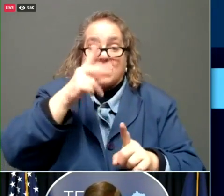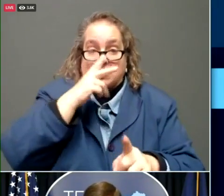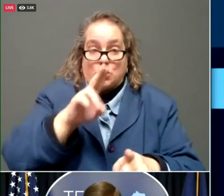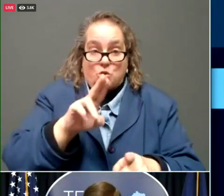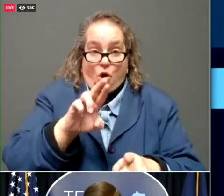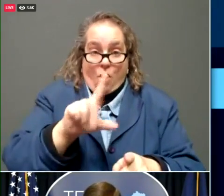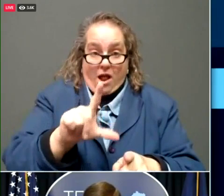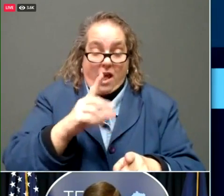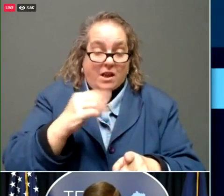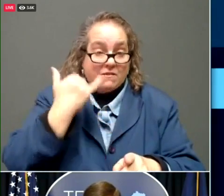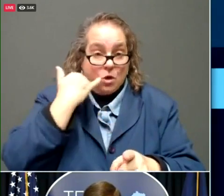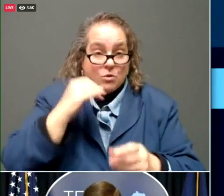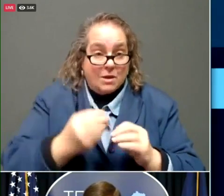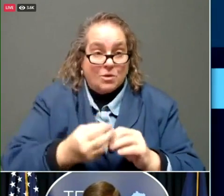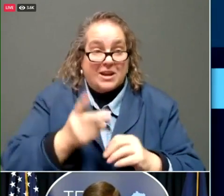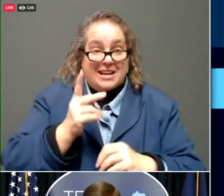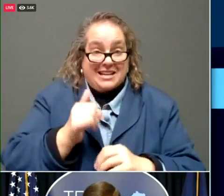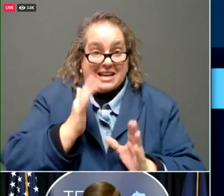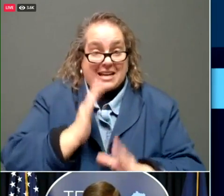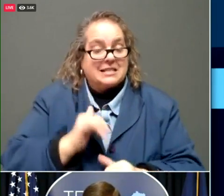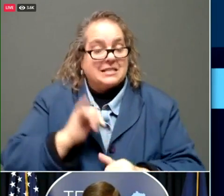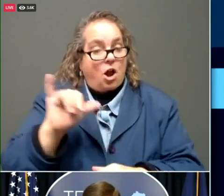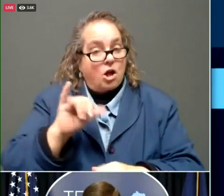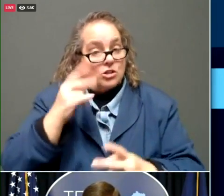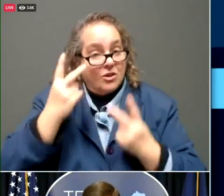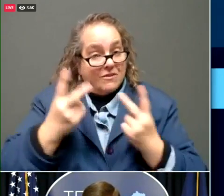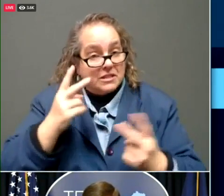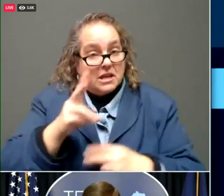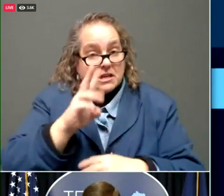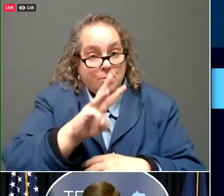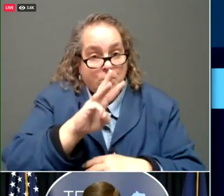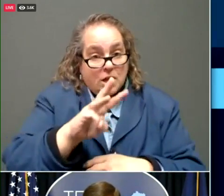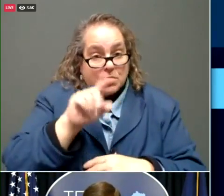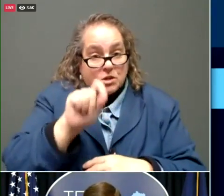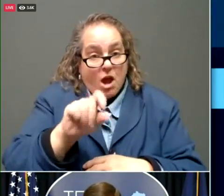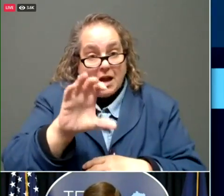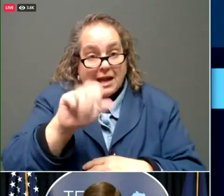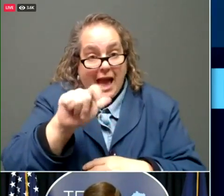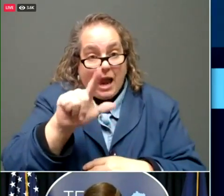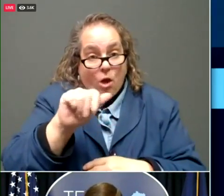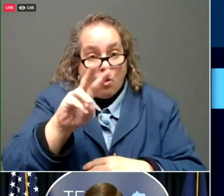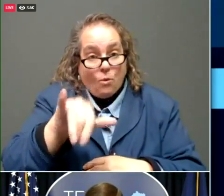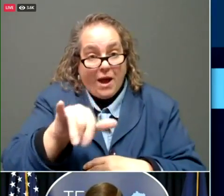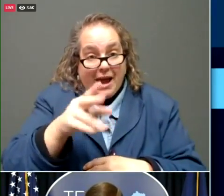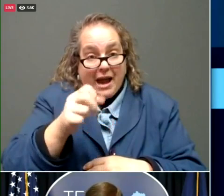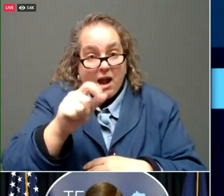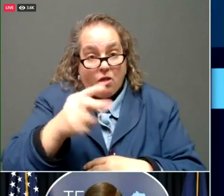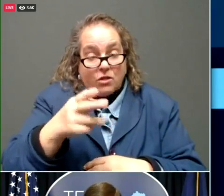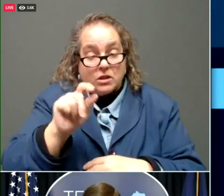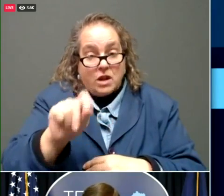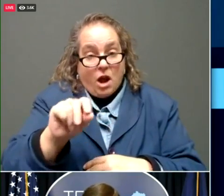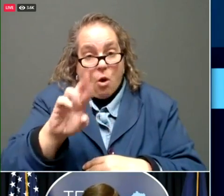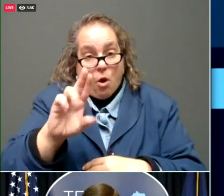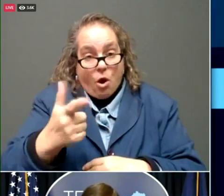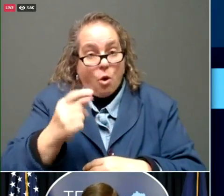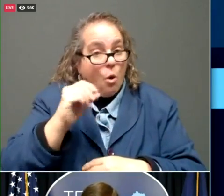Kentuckians in the region can also visit www.callowayhealth.org or call 270